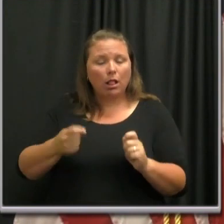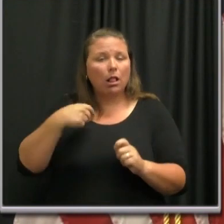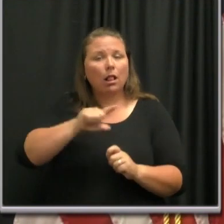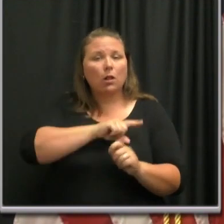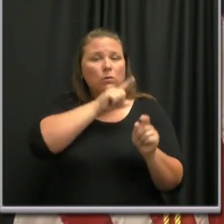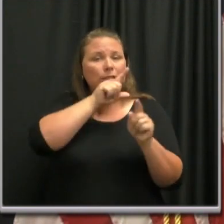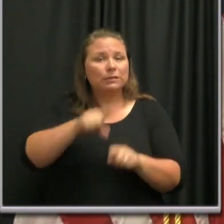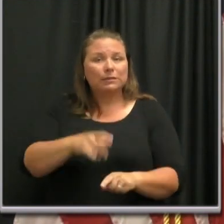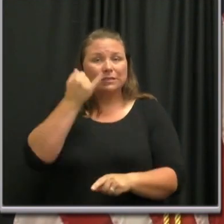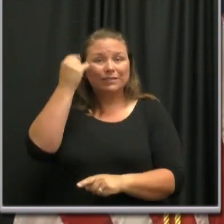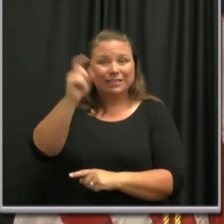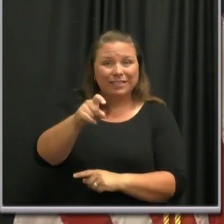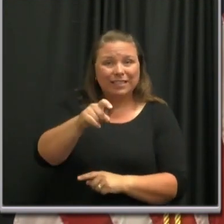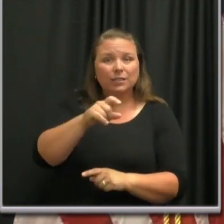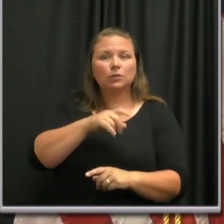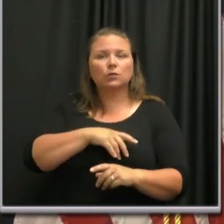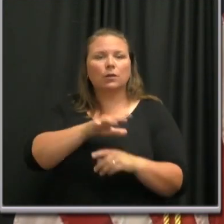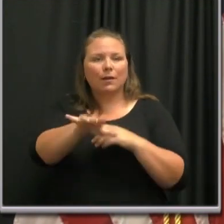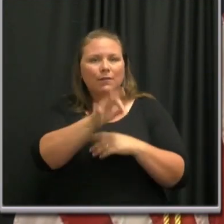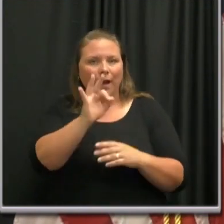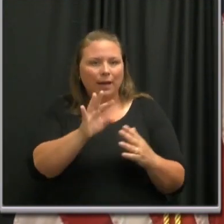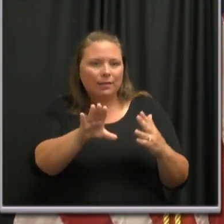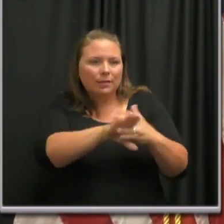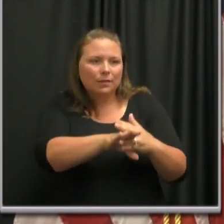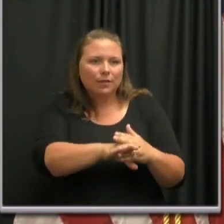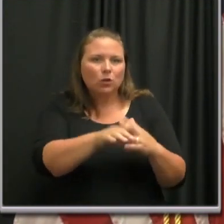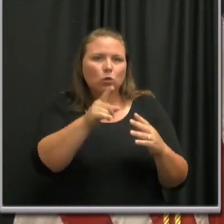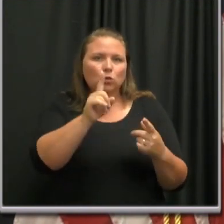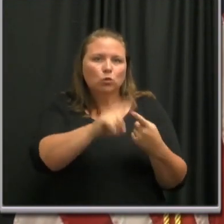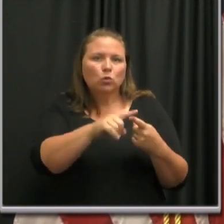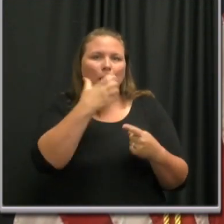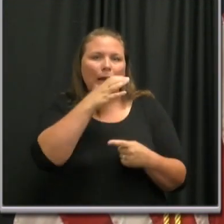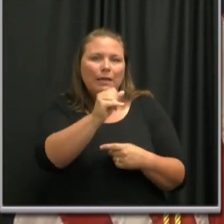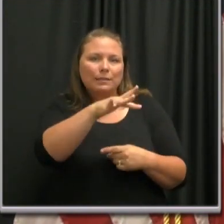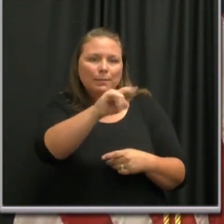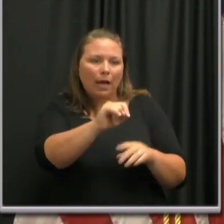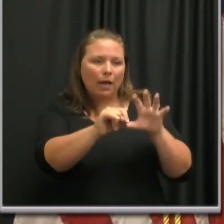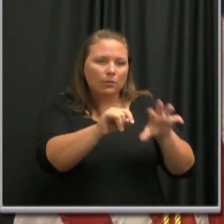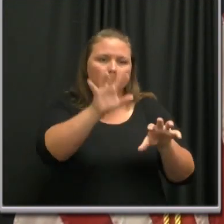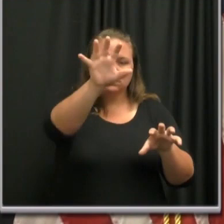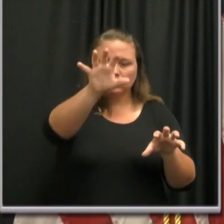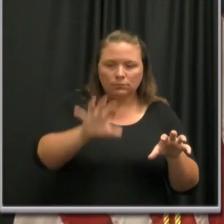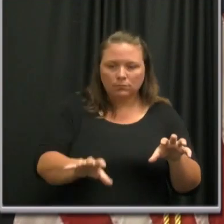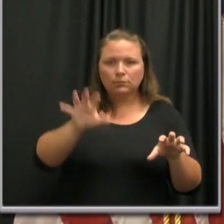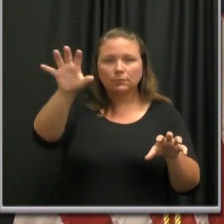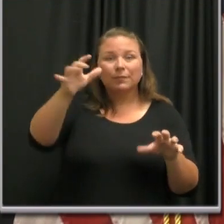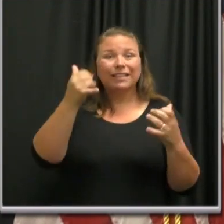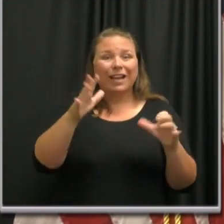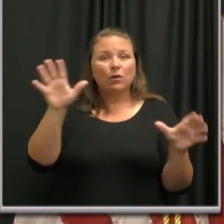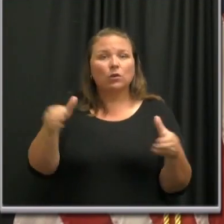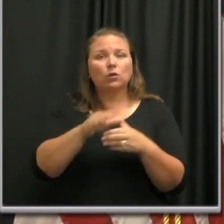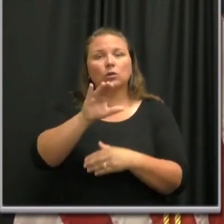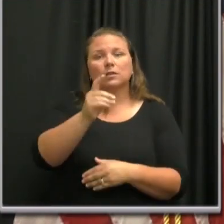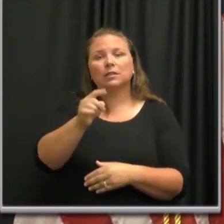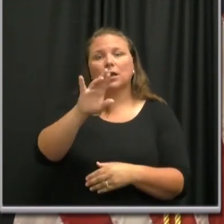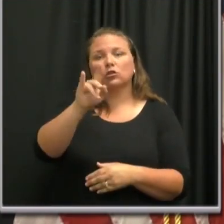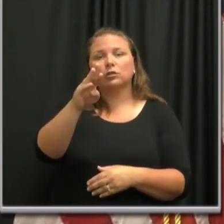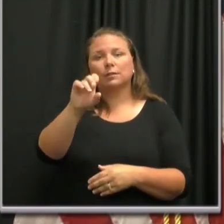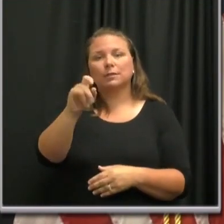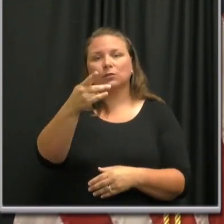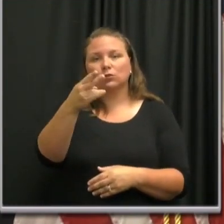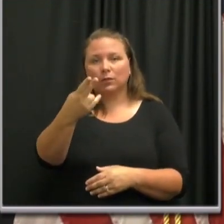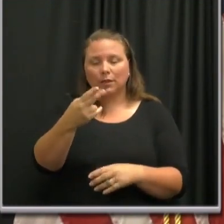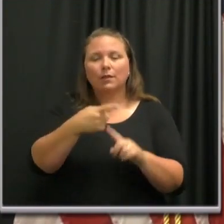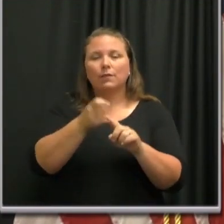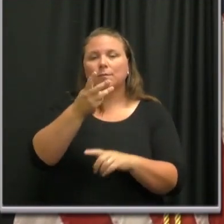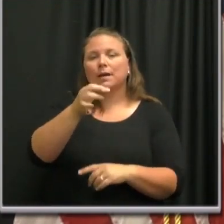response, continue to target interventions to the hot spots within the community. Now I'd like to introduce Dr. James Hildreth from Meharry